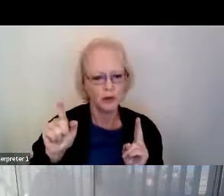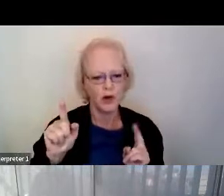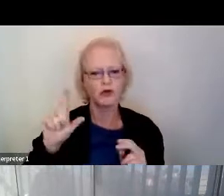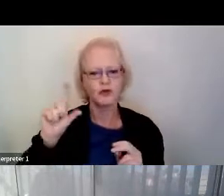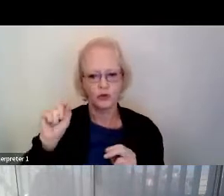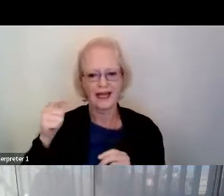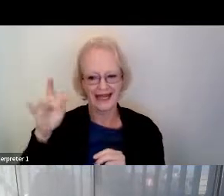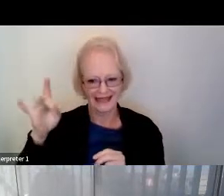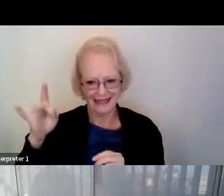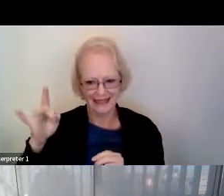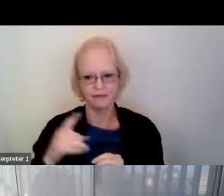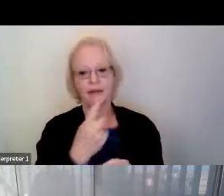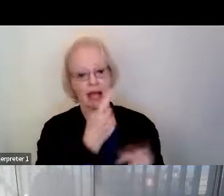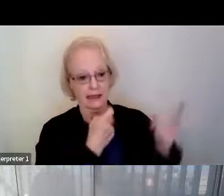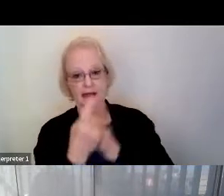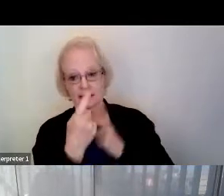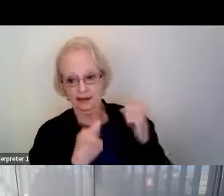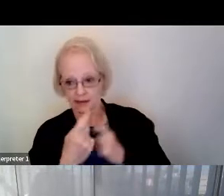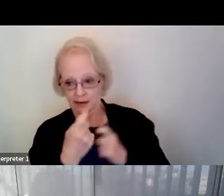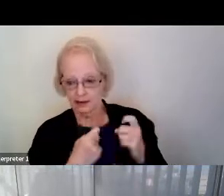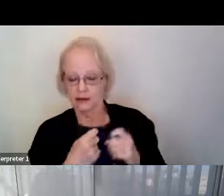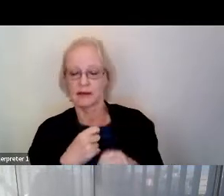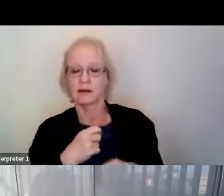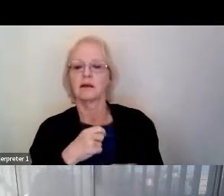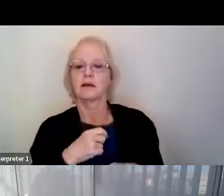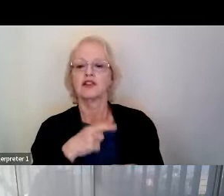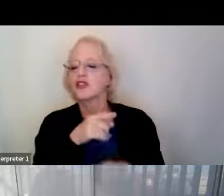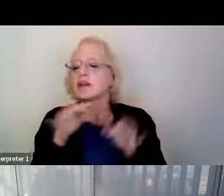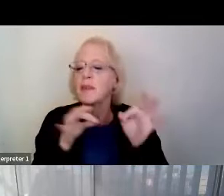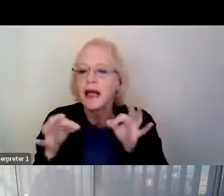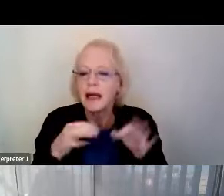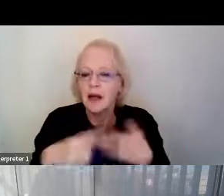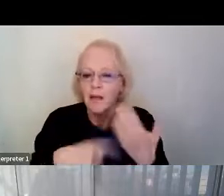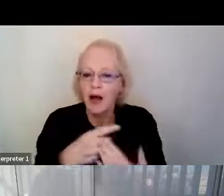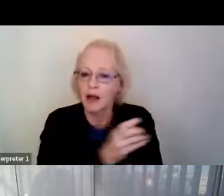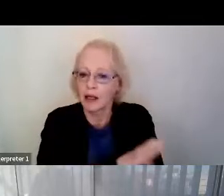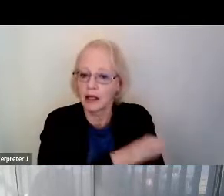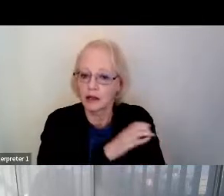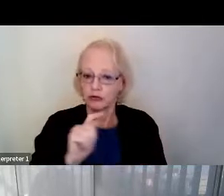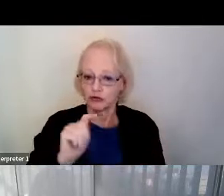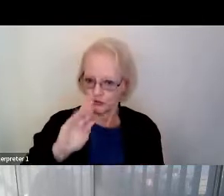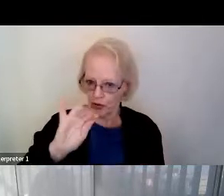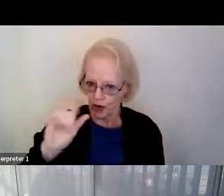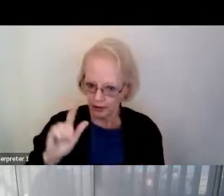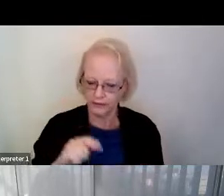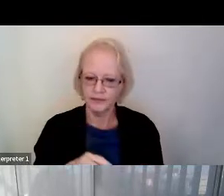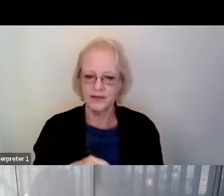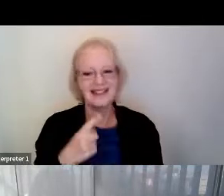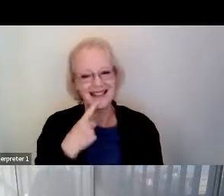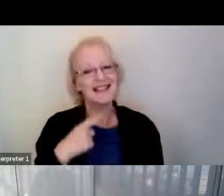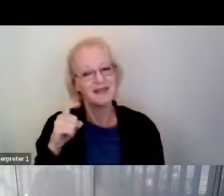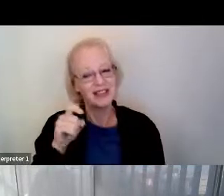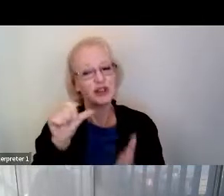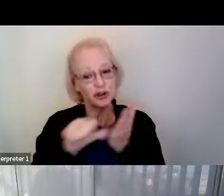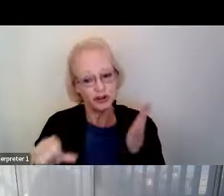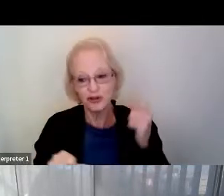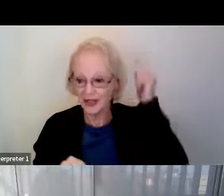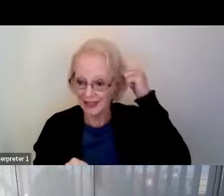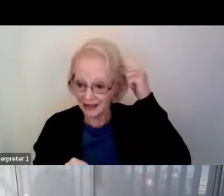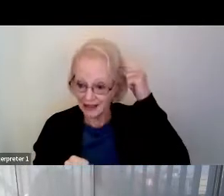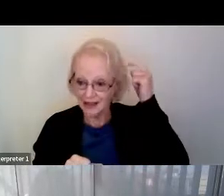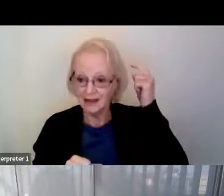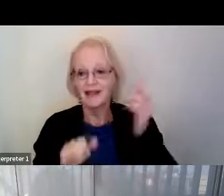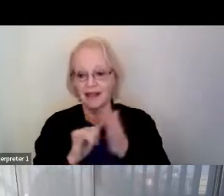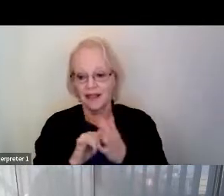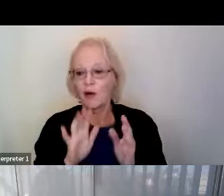asked me some questions and explained all about the clinical trial and that it may require a surgery in the head to